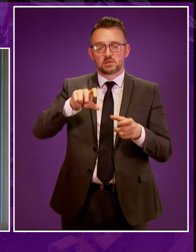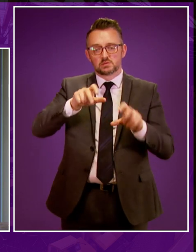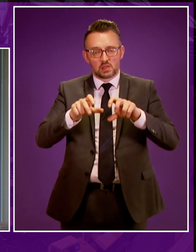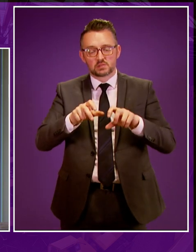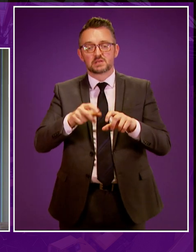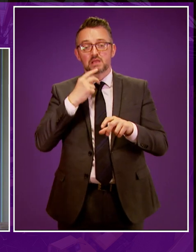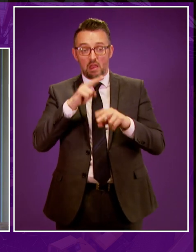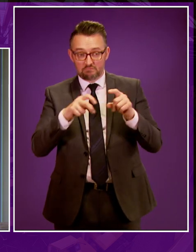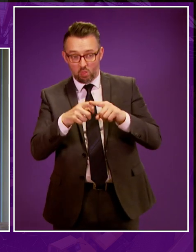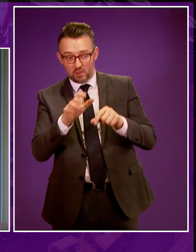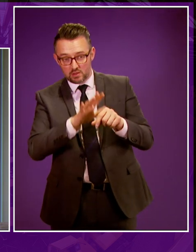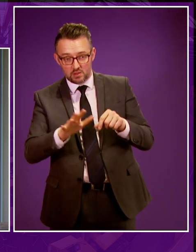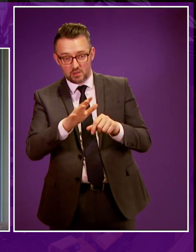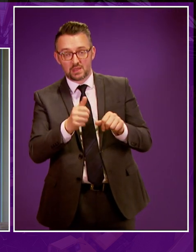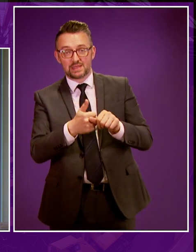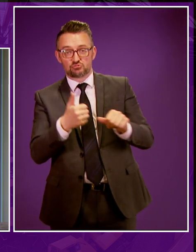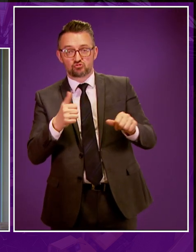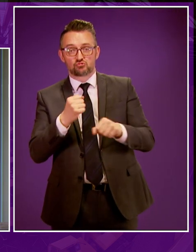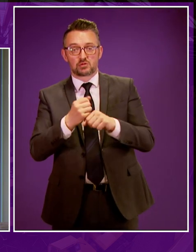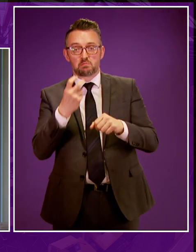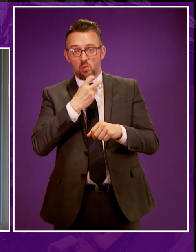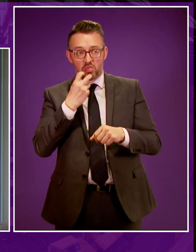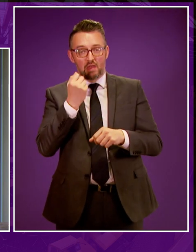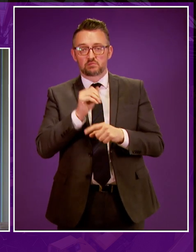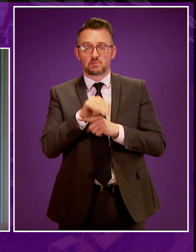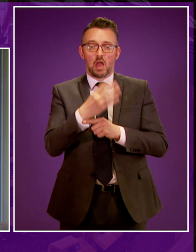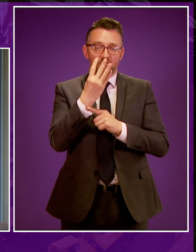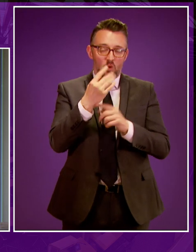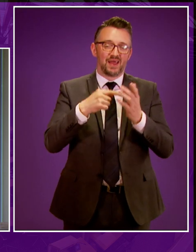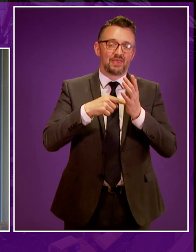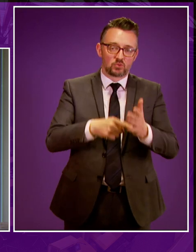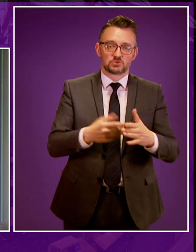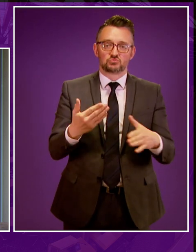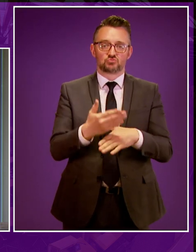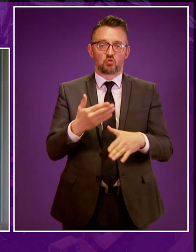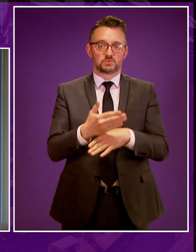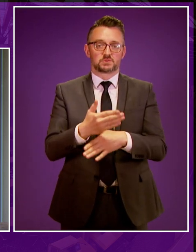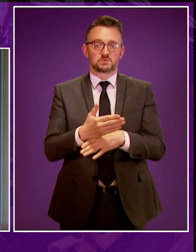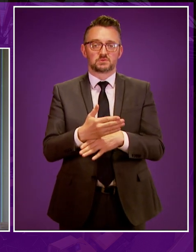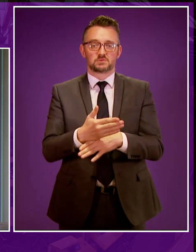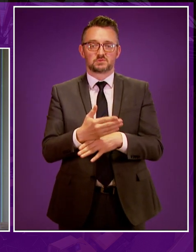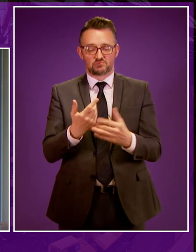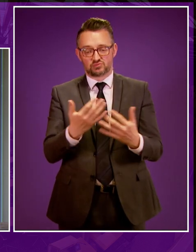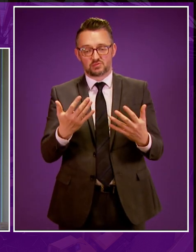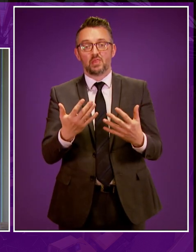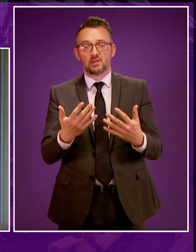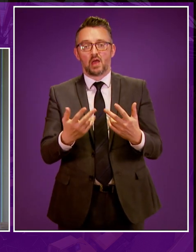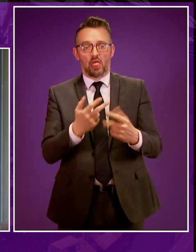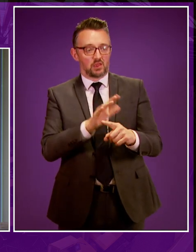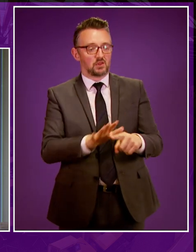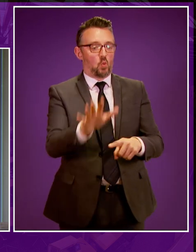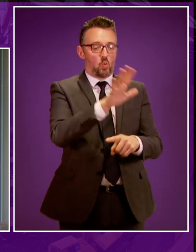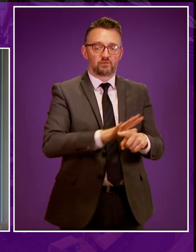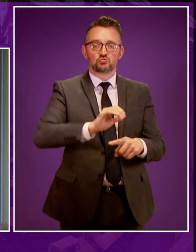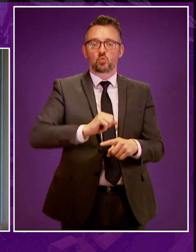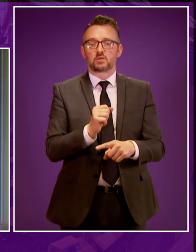suggest that in Falkirk district, industry in Grangemouth supports over 4,000 jobs directly and indirectly and many more across Scotland.